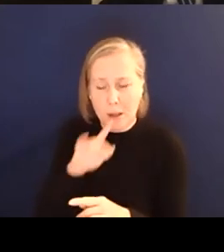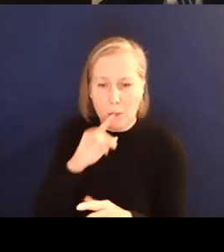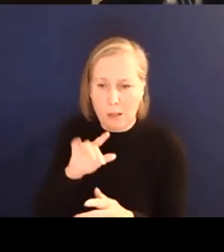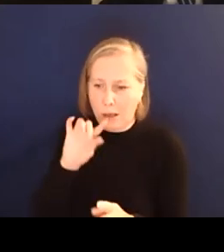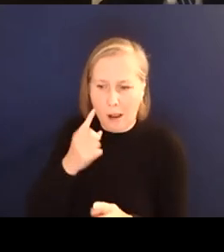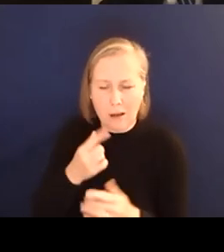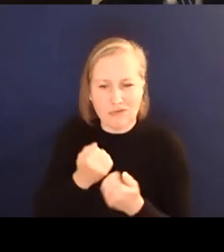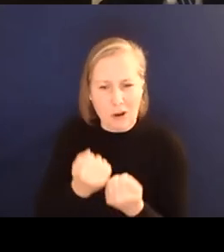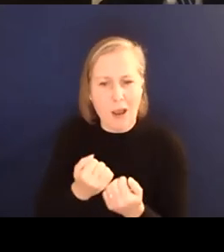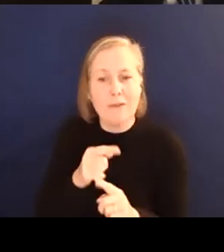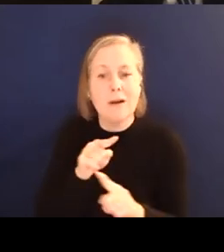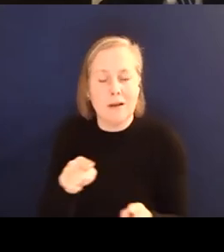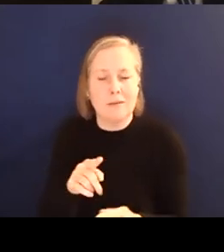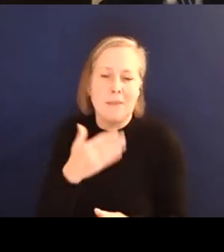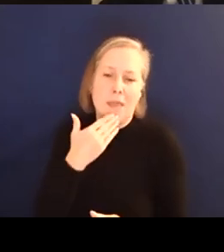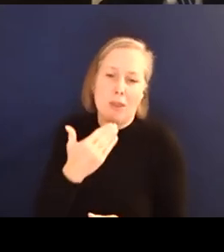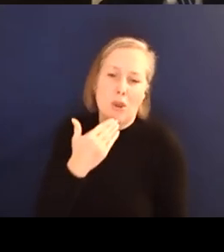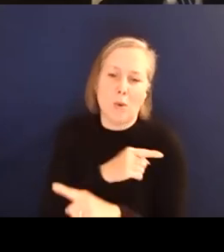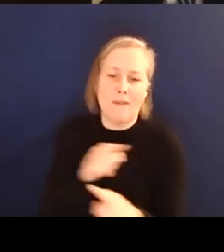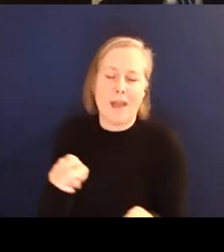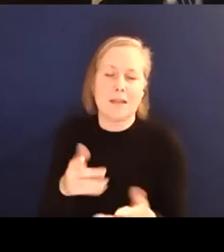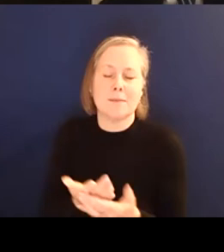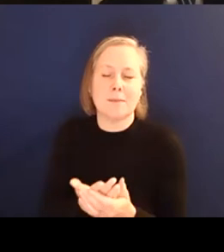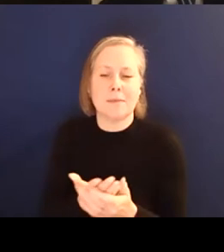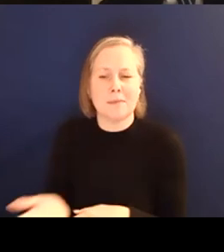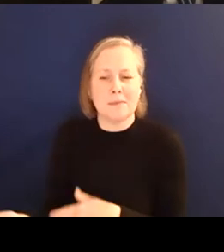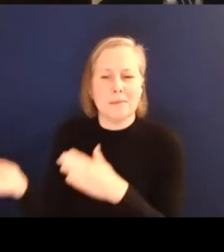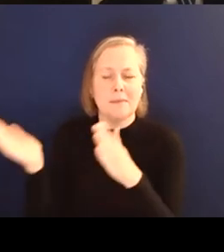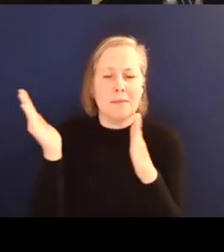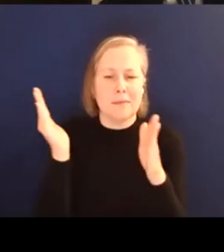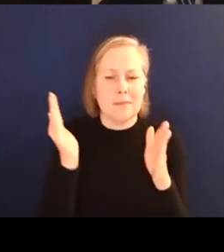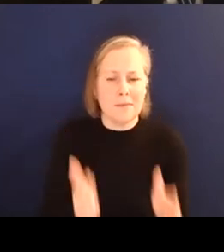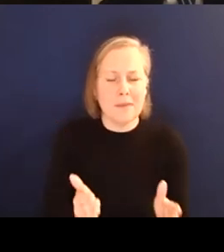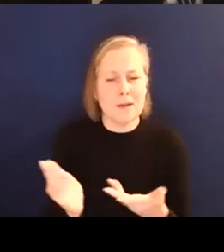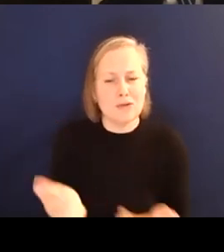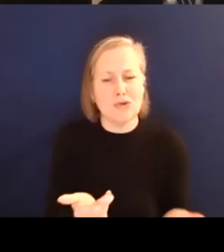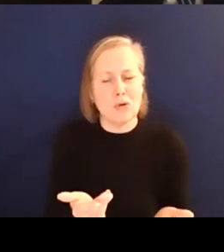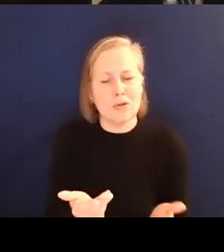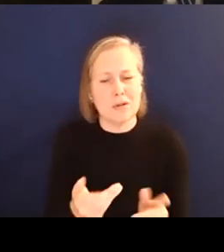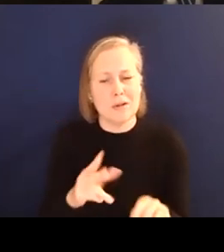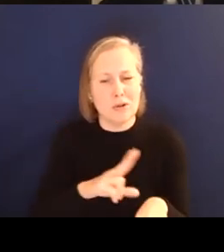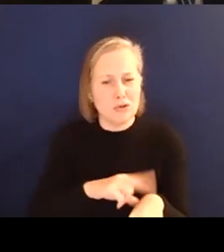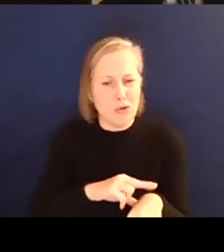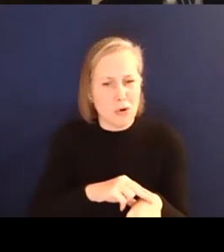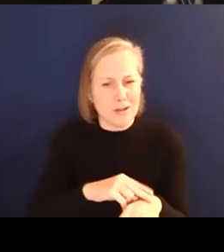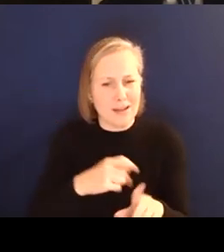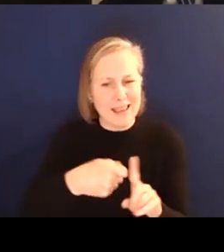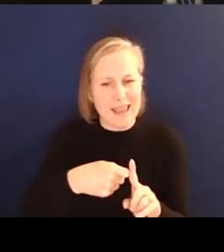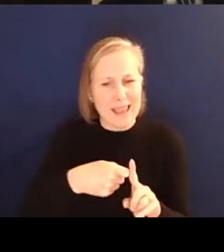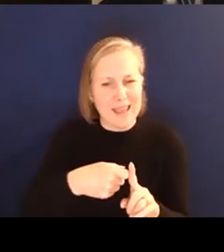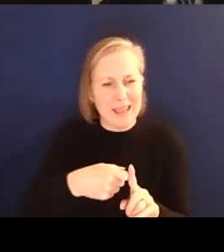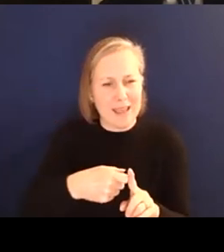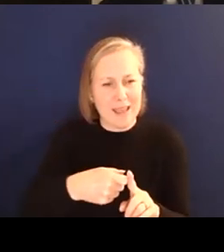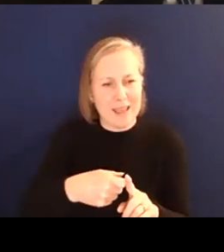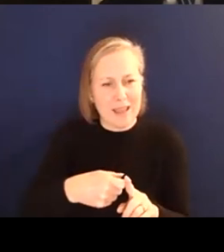vehicles. Thank you very much for that. And so I'm going to move over to introduce Dr. Kay, core, who's the campaigns and